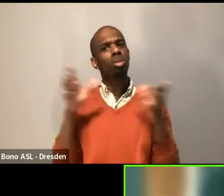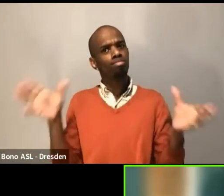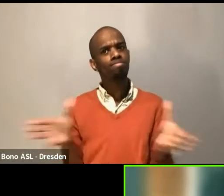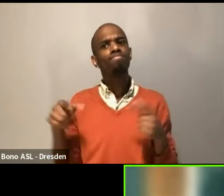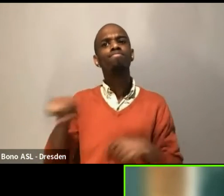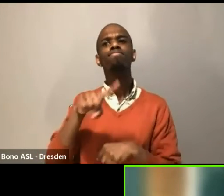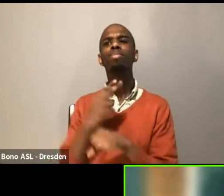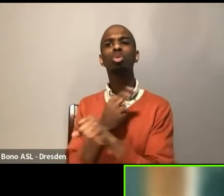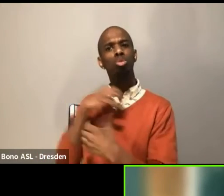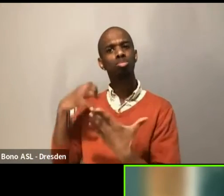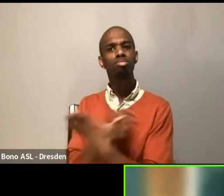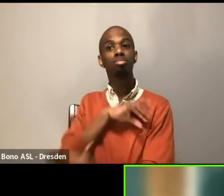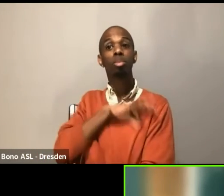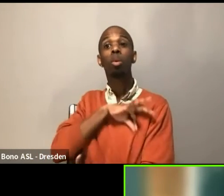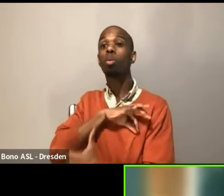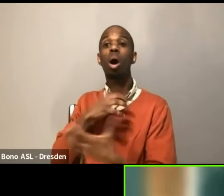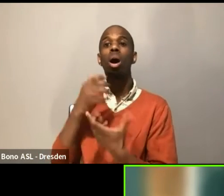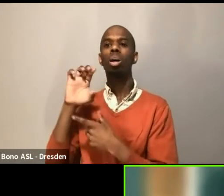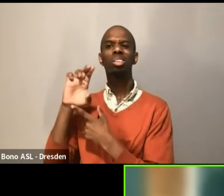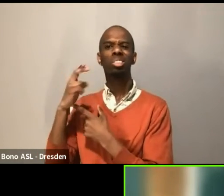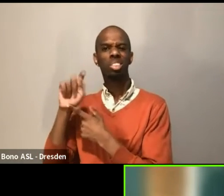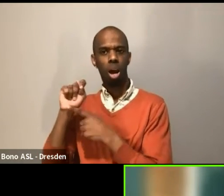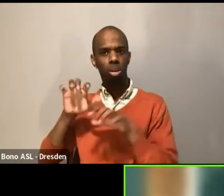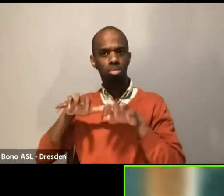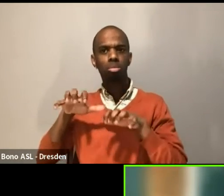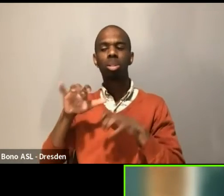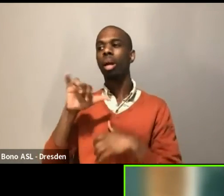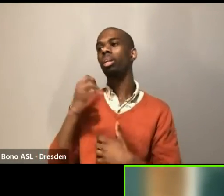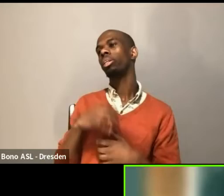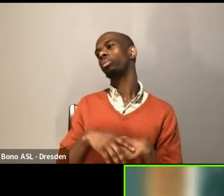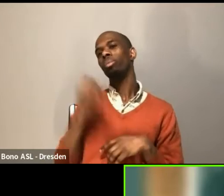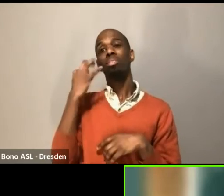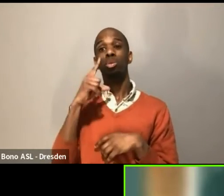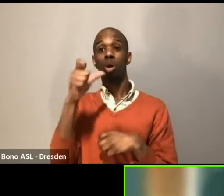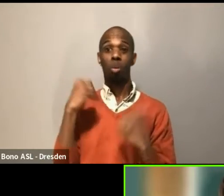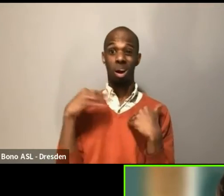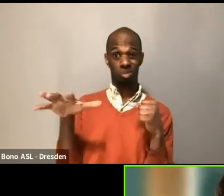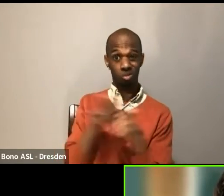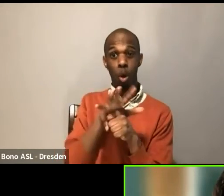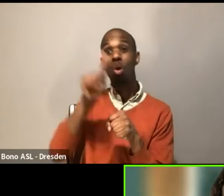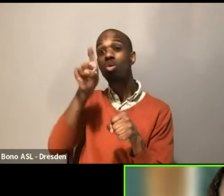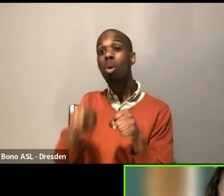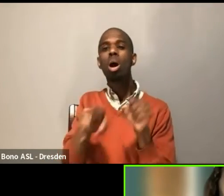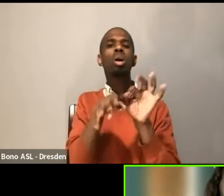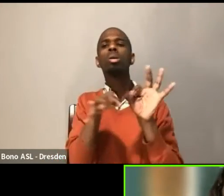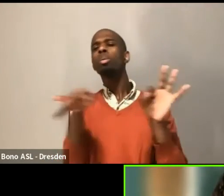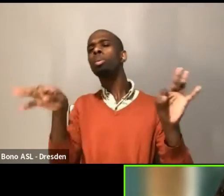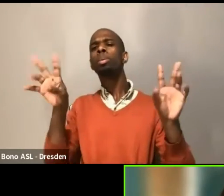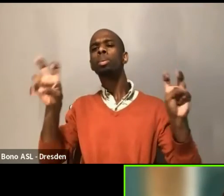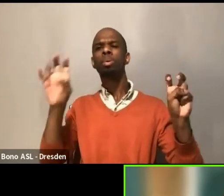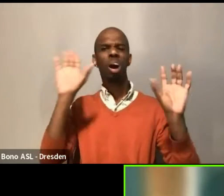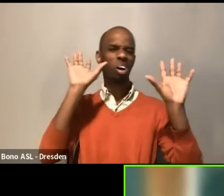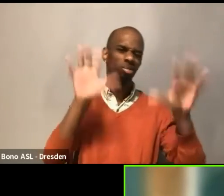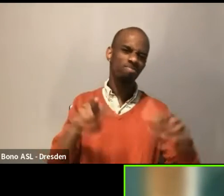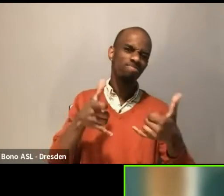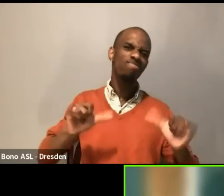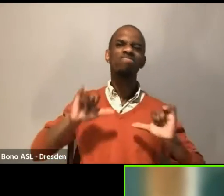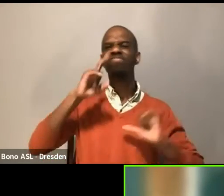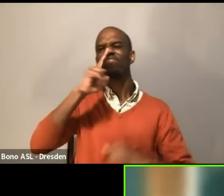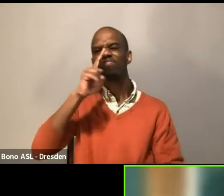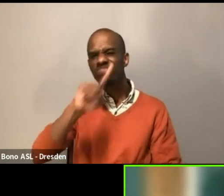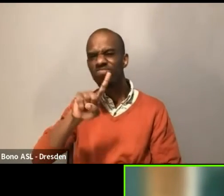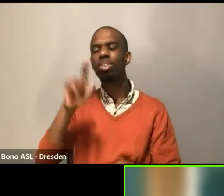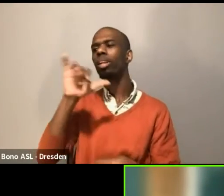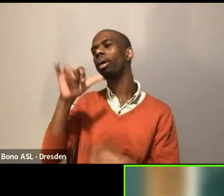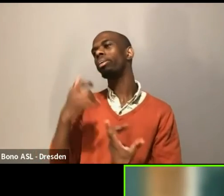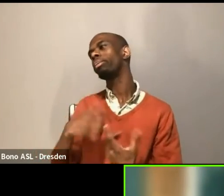if you just have a thing that says like budget, like that's fine. Just give us a thought, like where, because our hope here is